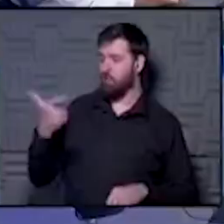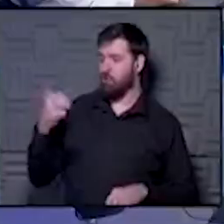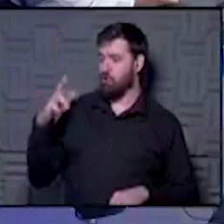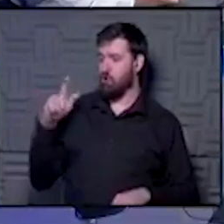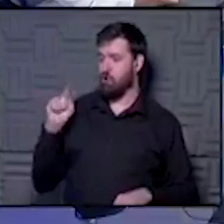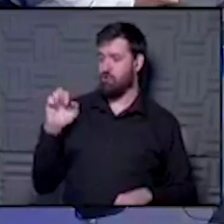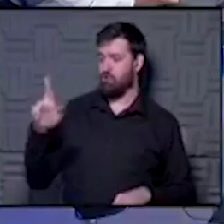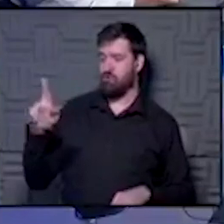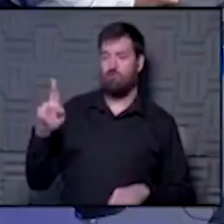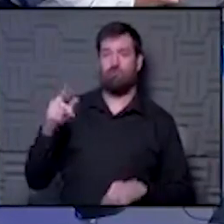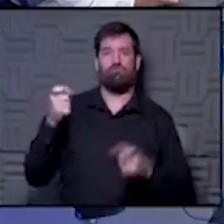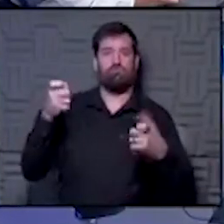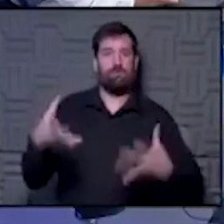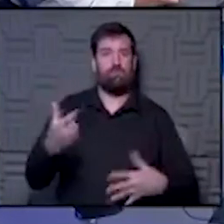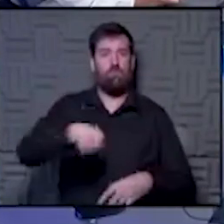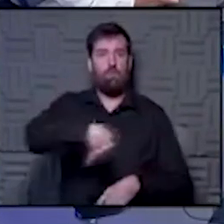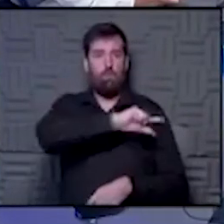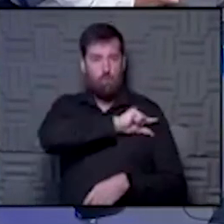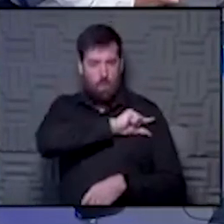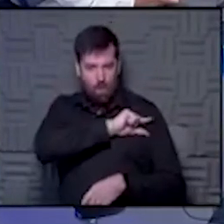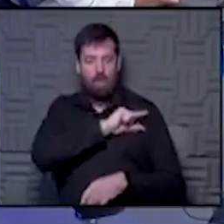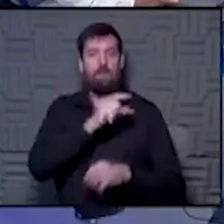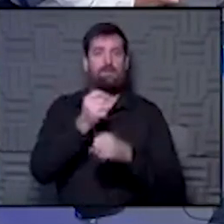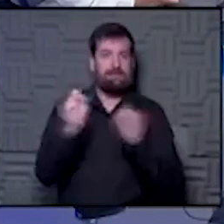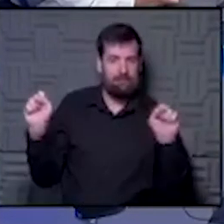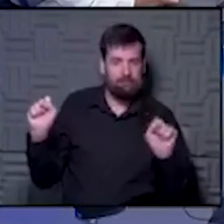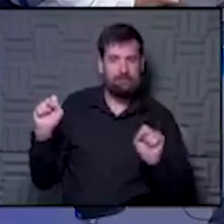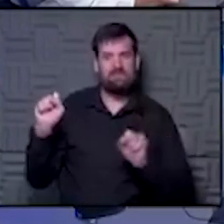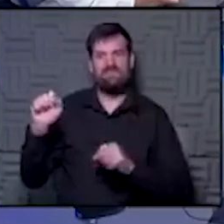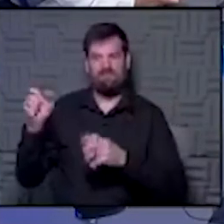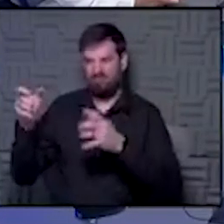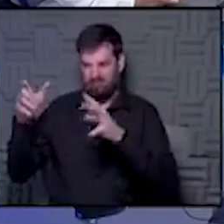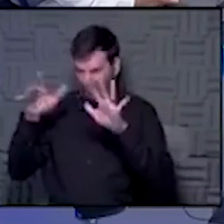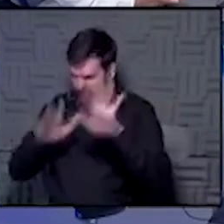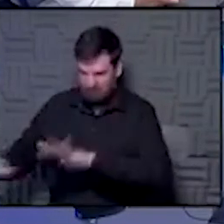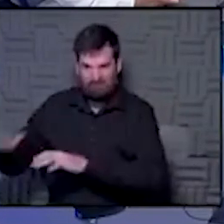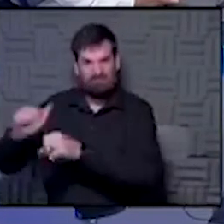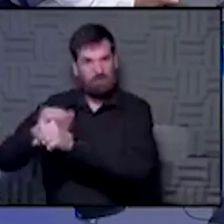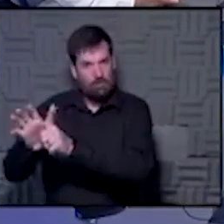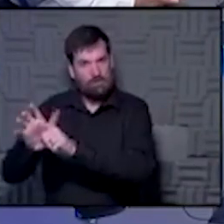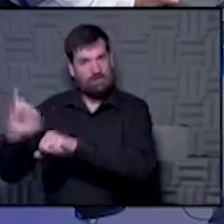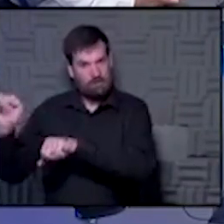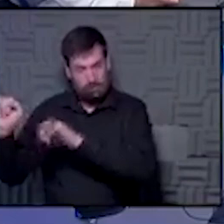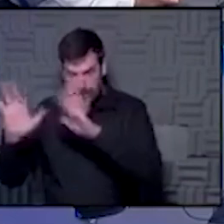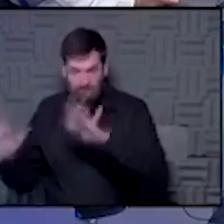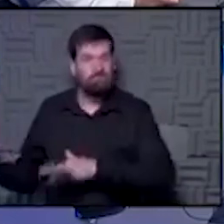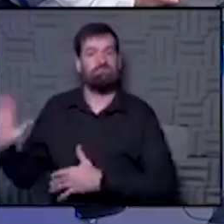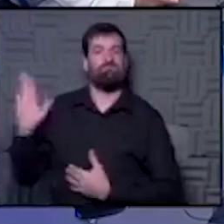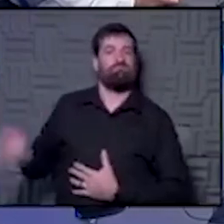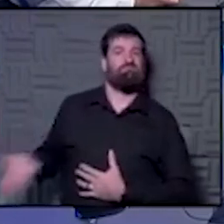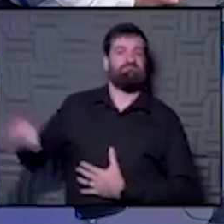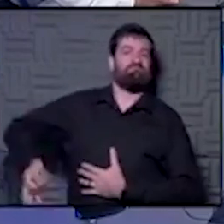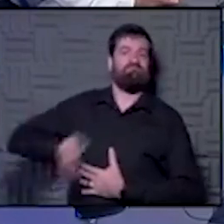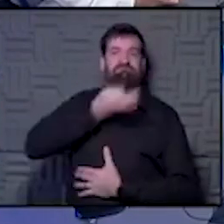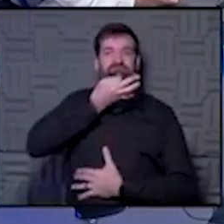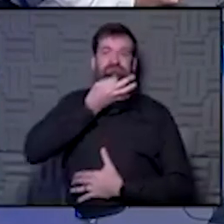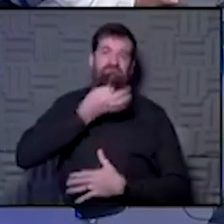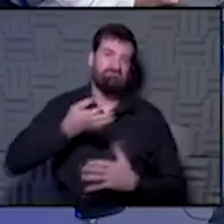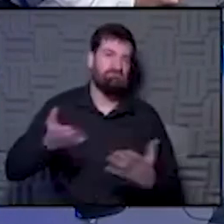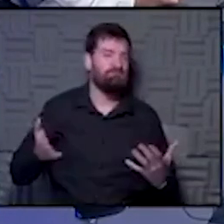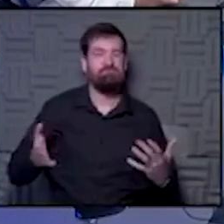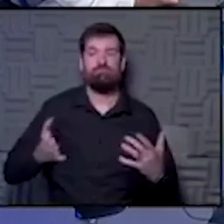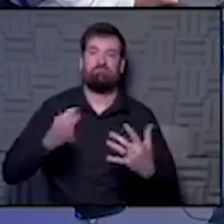Quality and Safety and Infection and Prevention and Control and all things COVID really. She is here to help lend her expertise. is a terrific